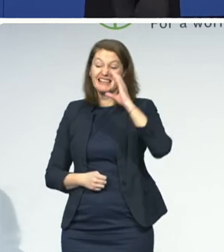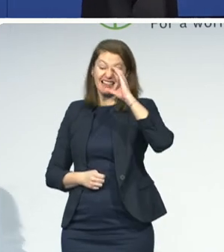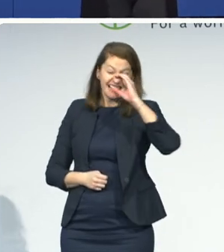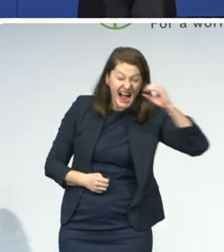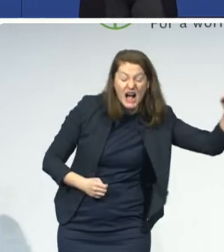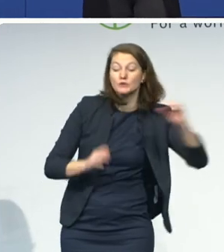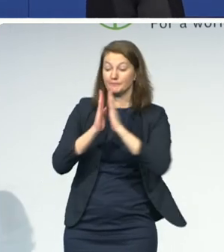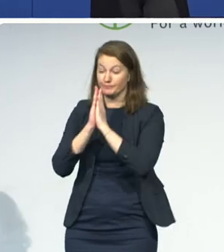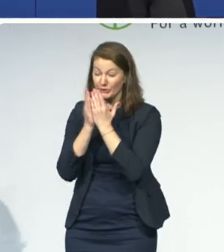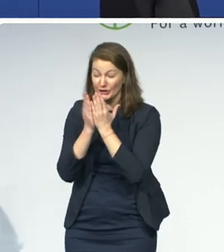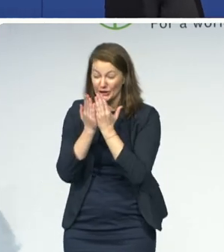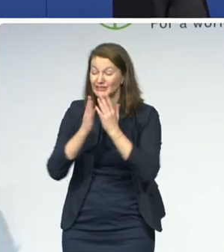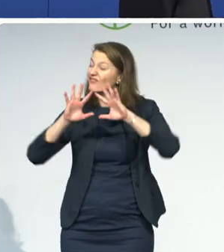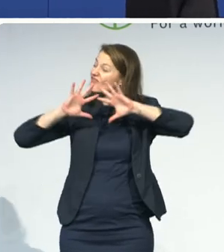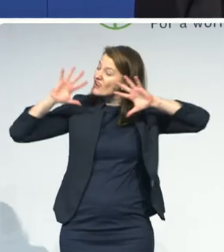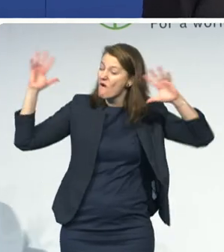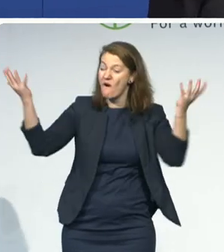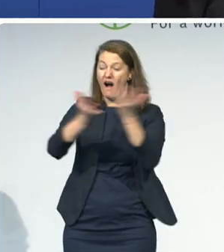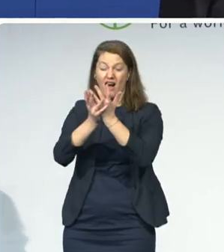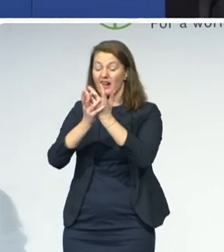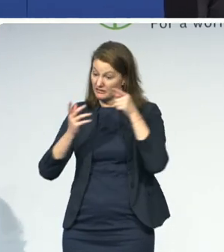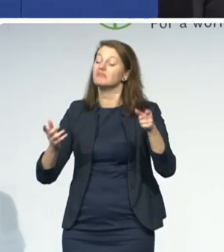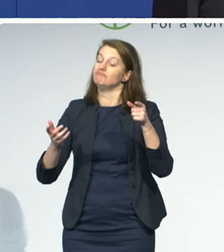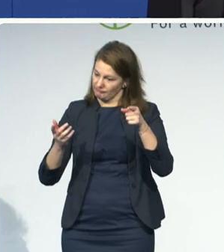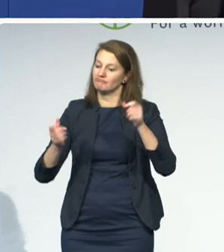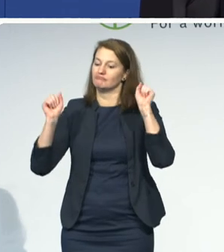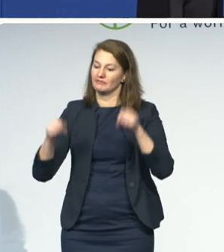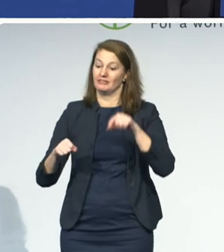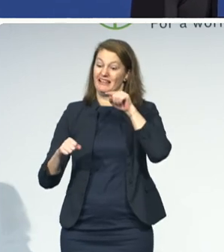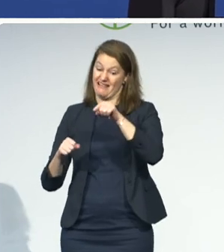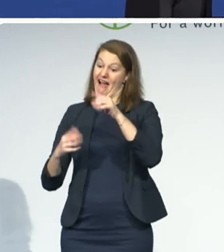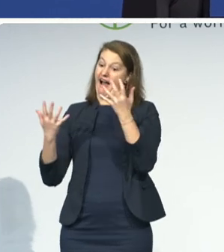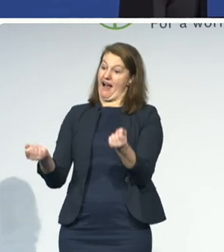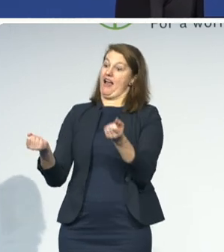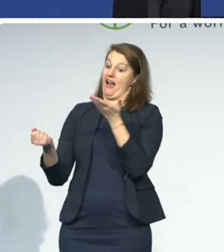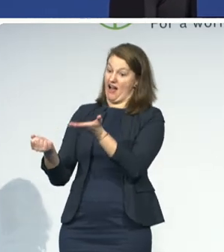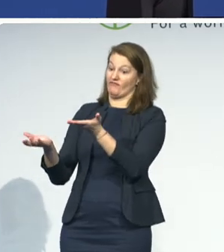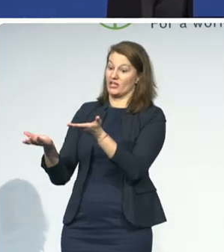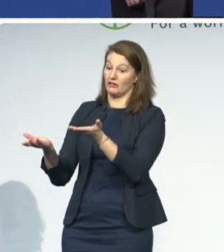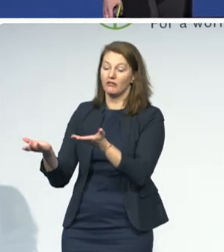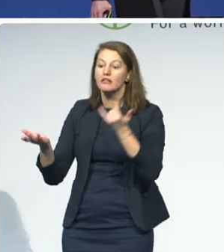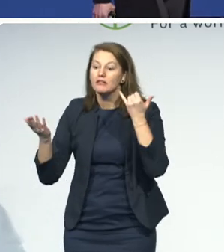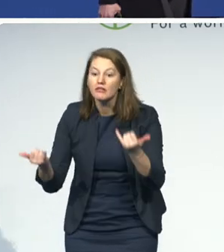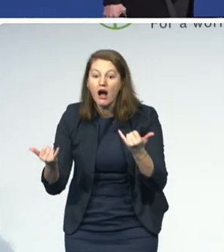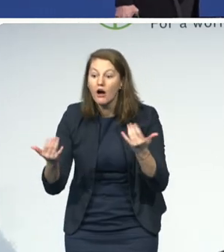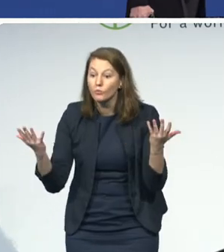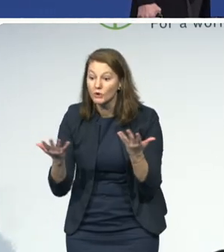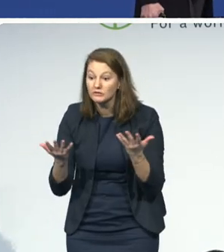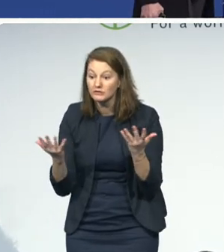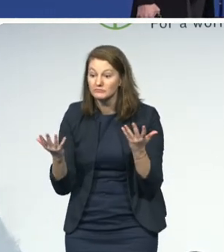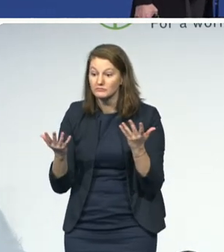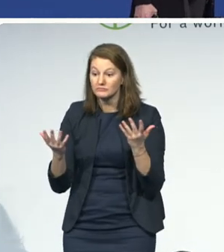and with more and more being added due to the Marrakesh Treaty for global books that was just